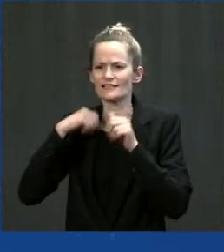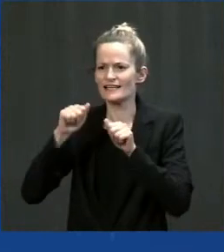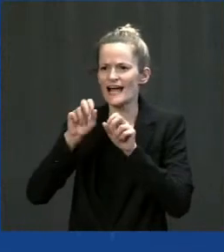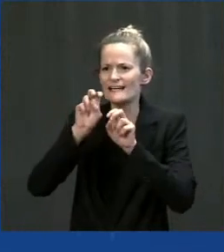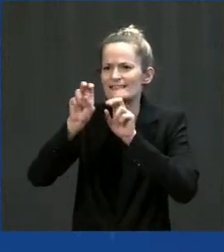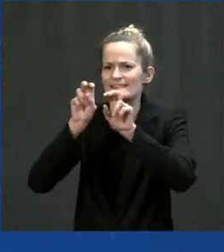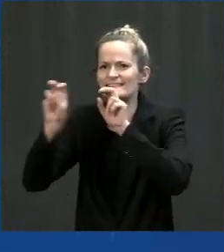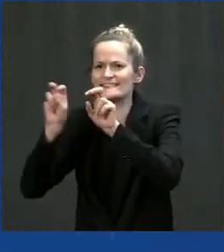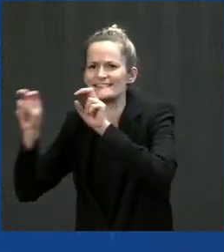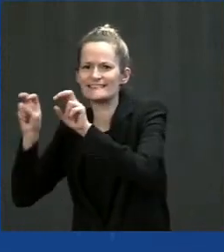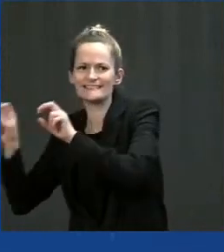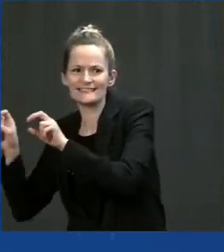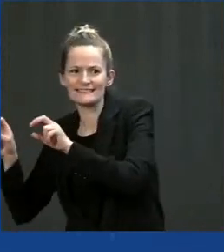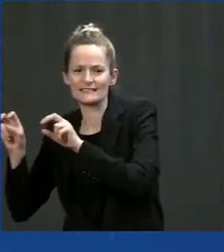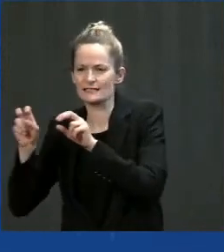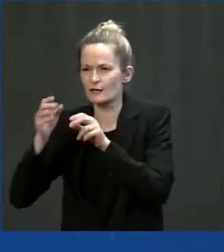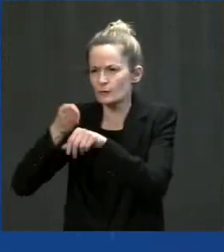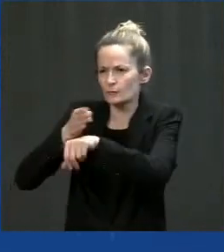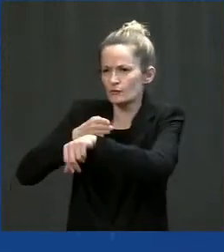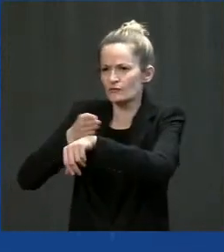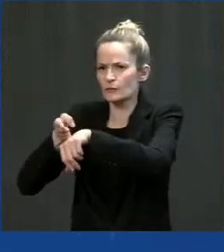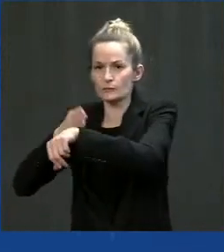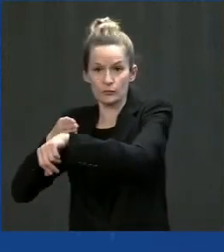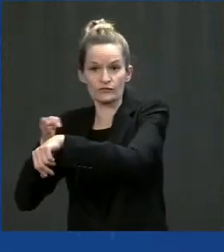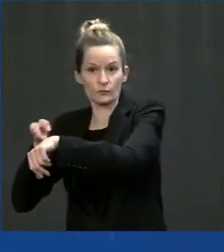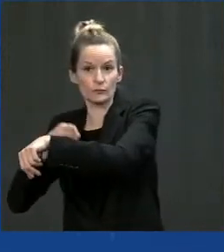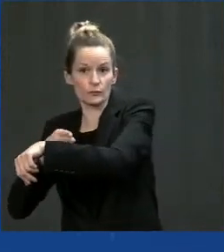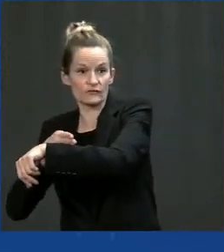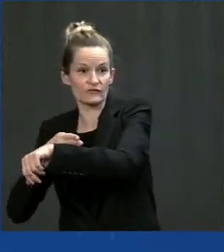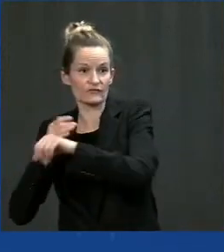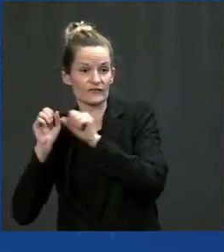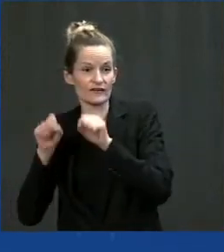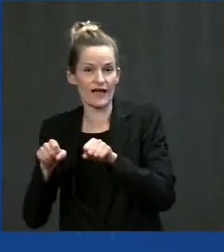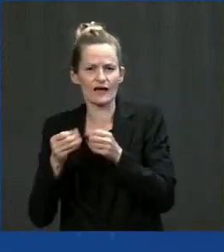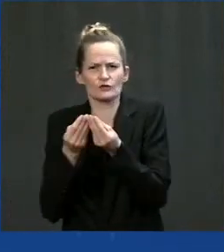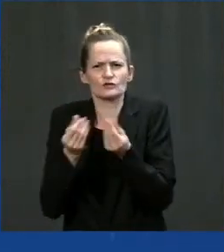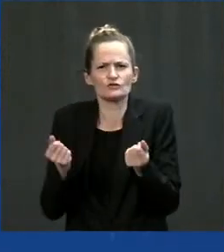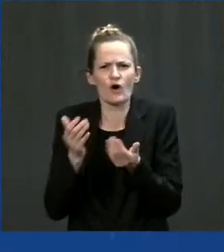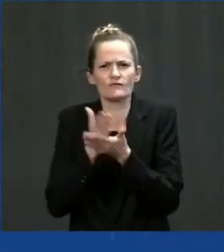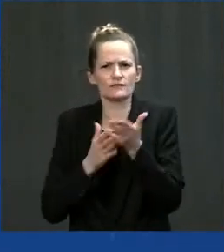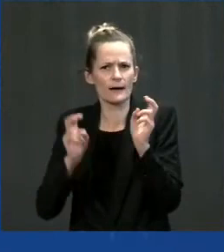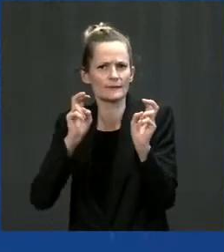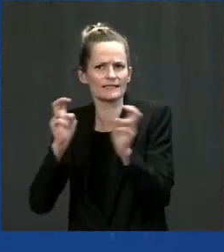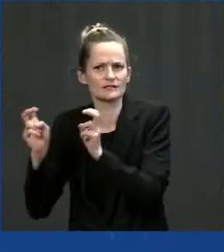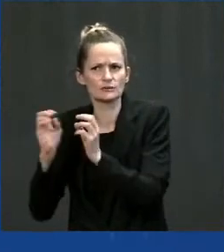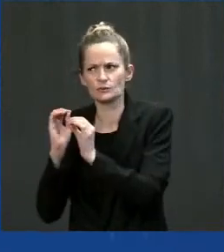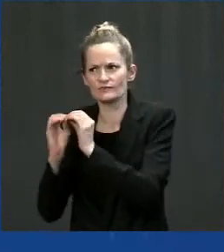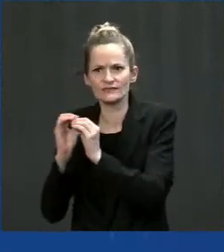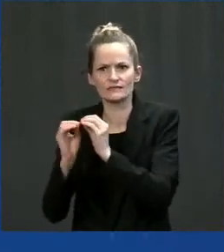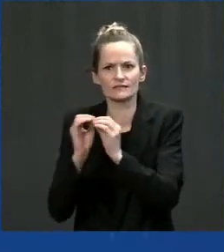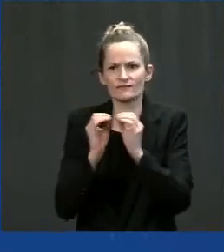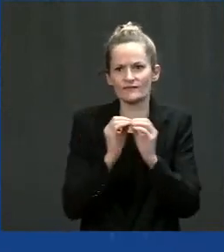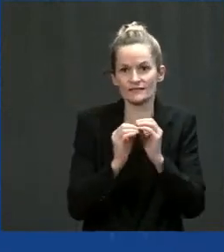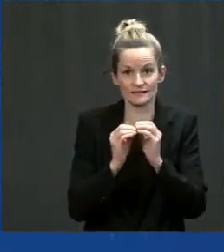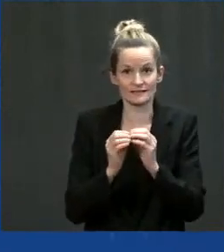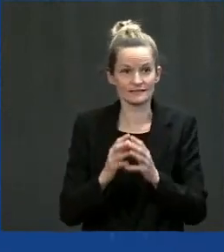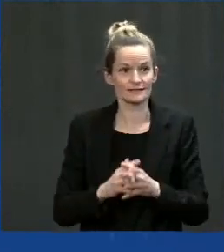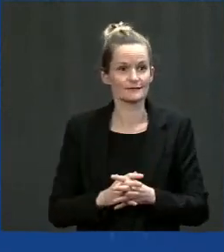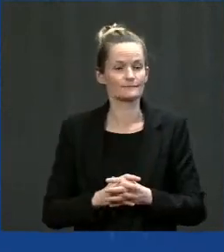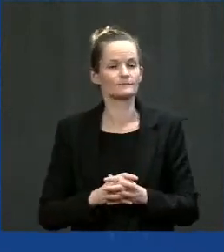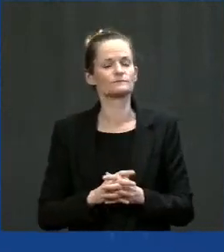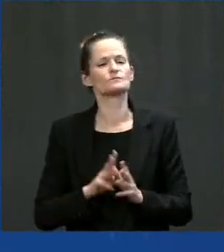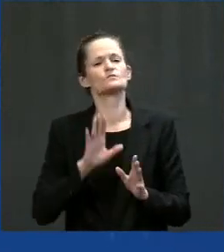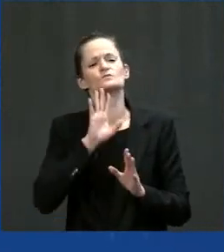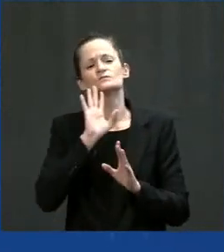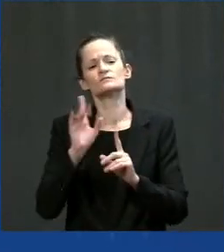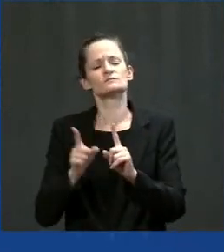expanded federal funding. The bottom line is that this bipartisan infrastructure package provides